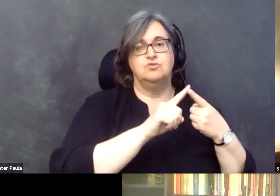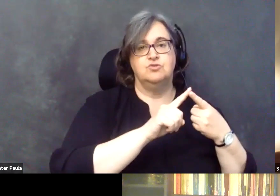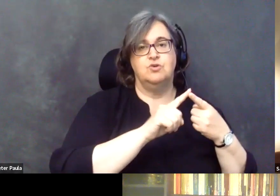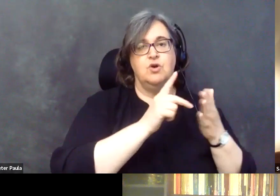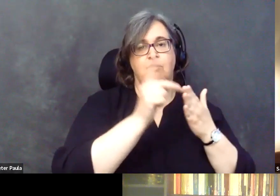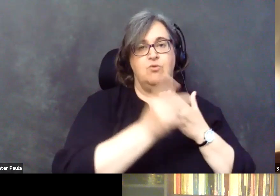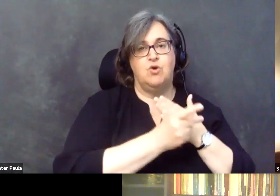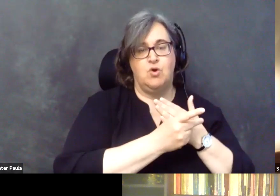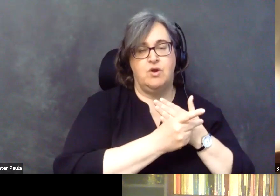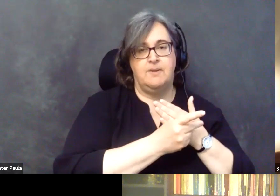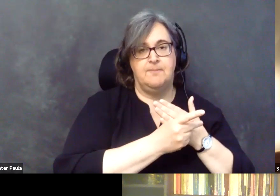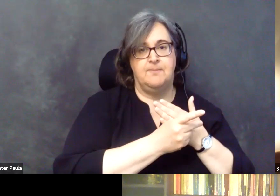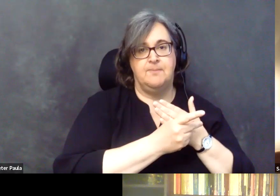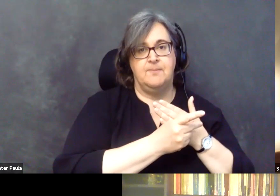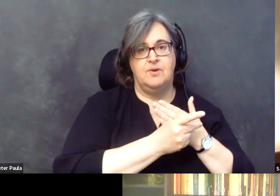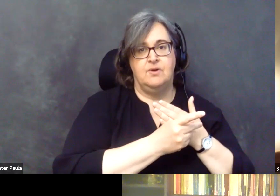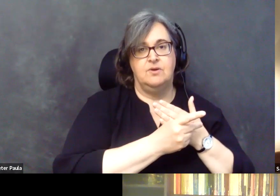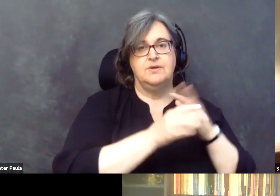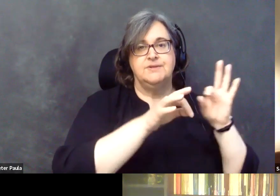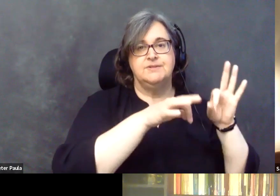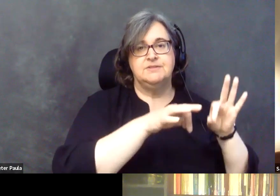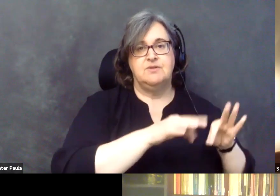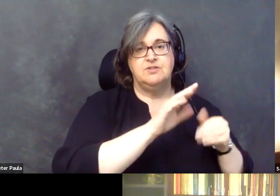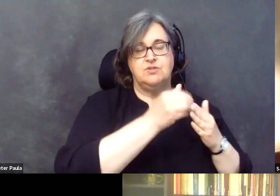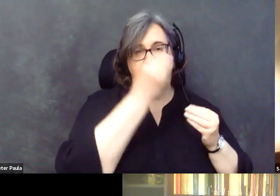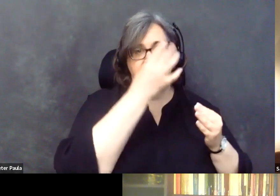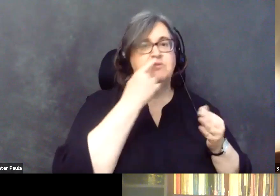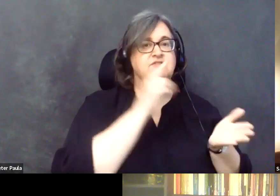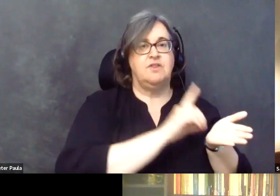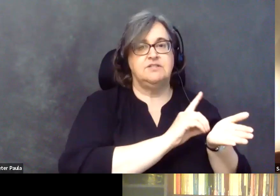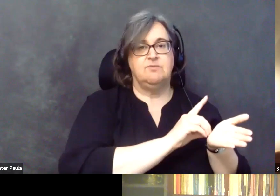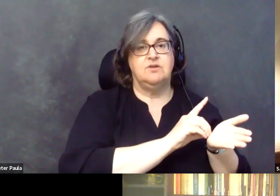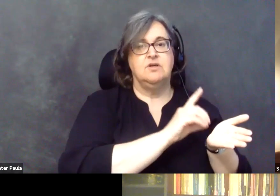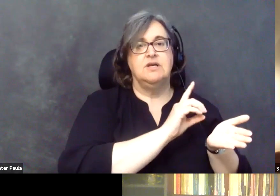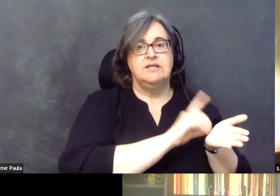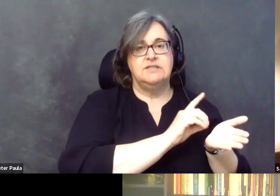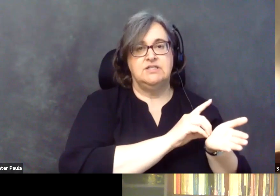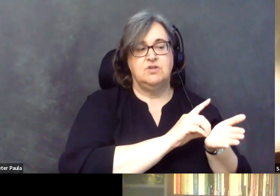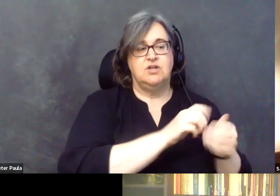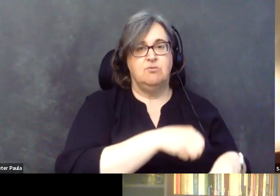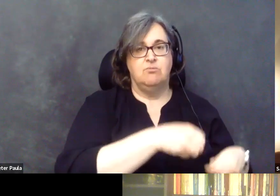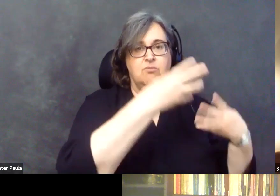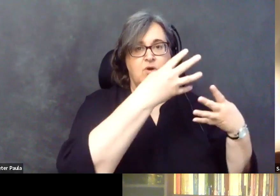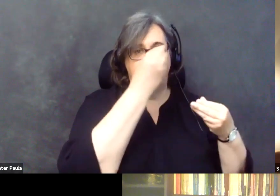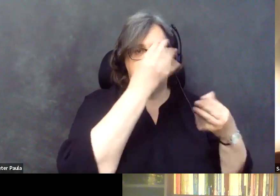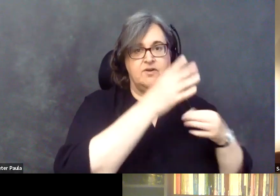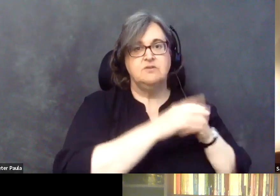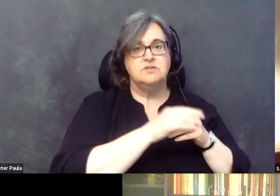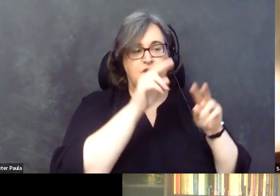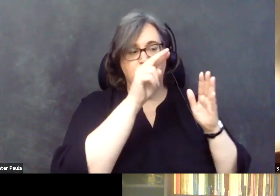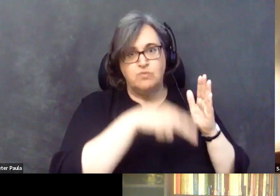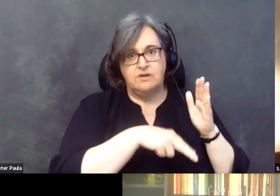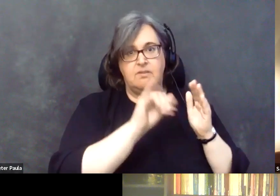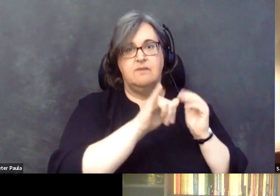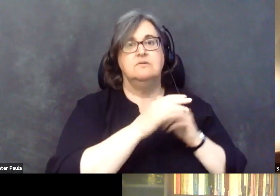program, which, you know, lays out the information for the provider and the provider goes into that program and he can look at it.